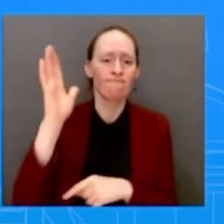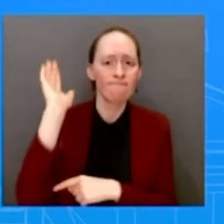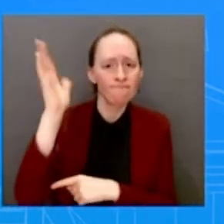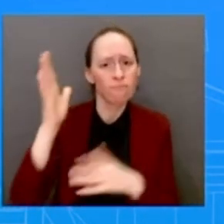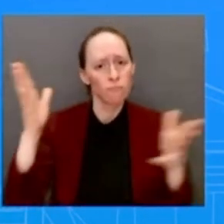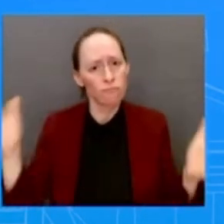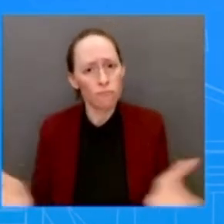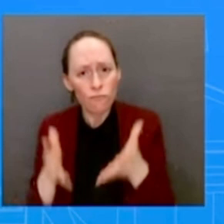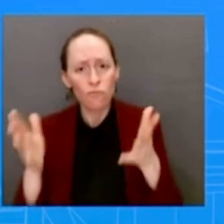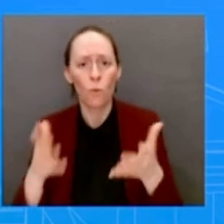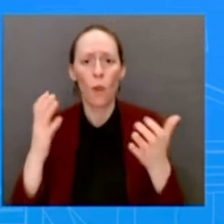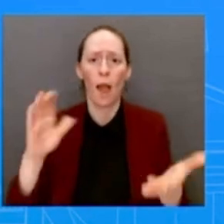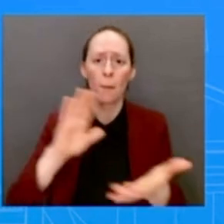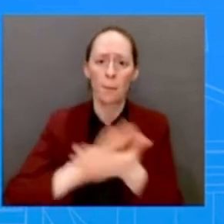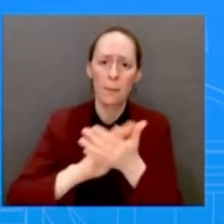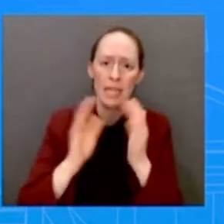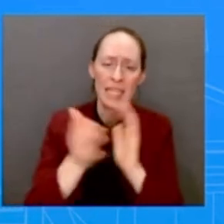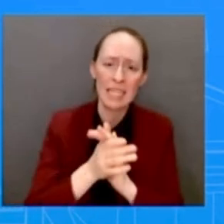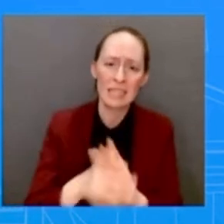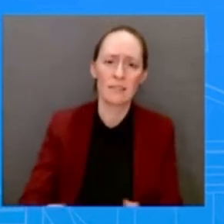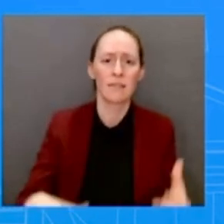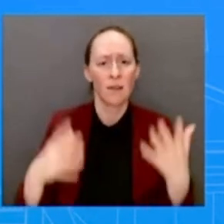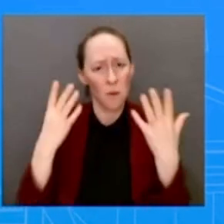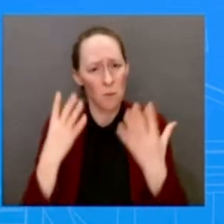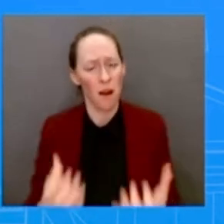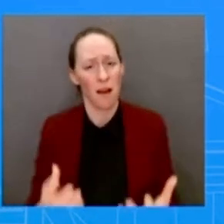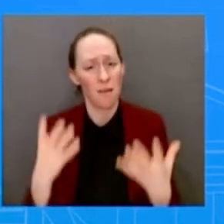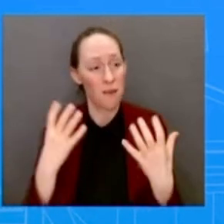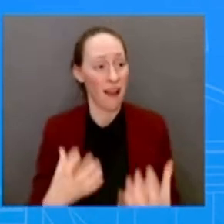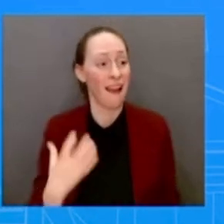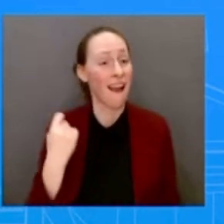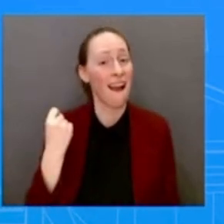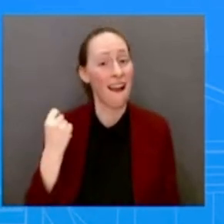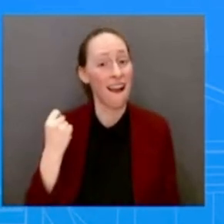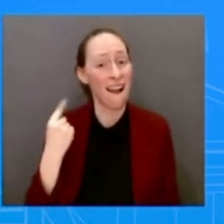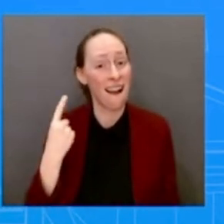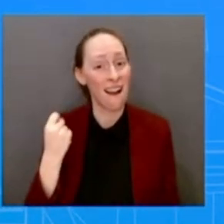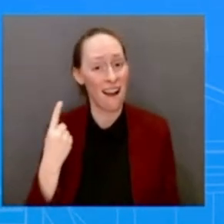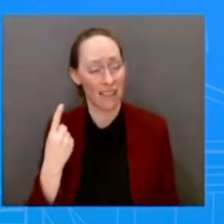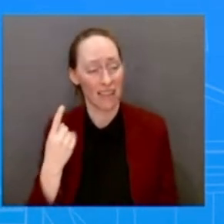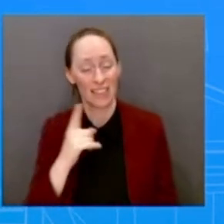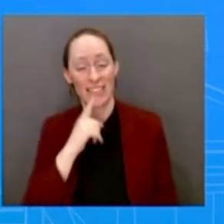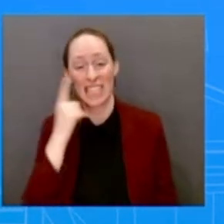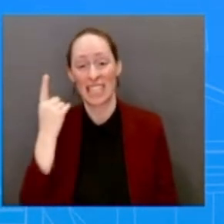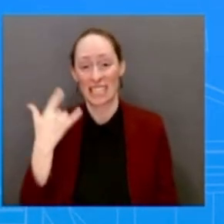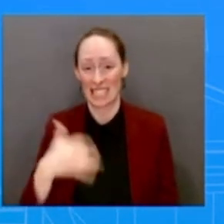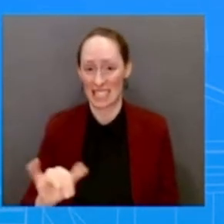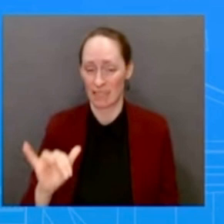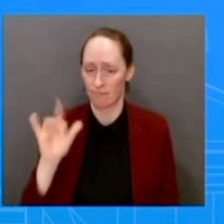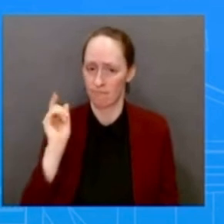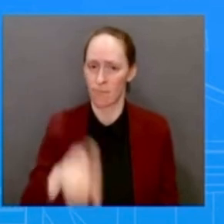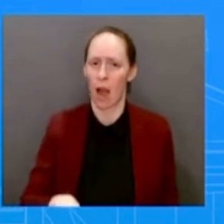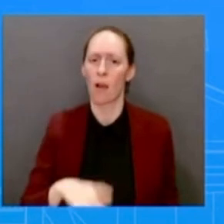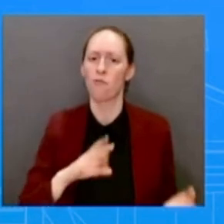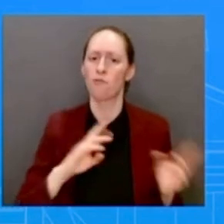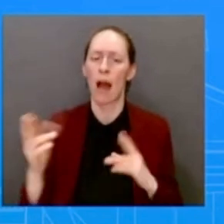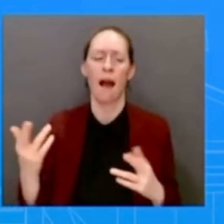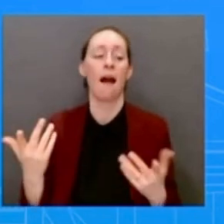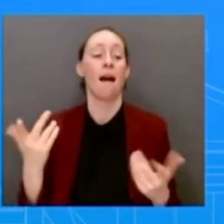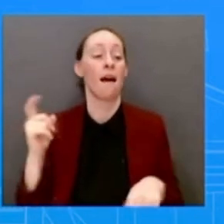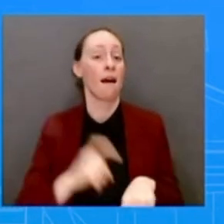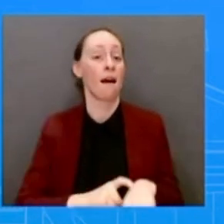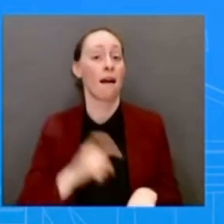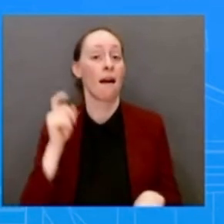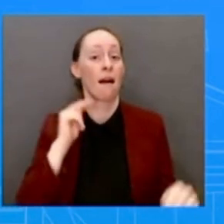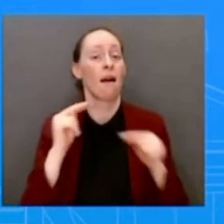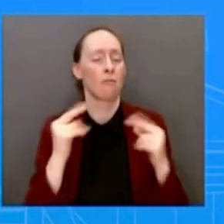at the same time, we have to make sure we strengthen their hand when those negotiations happen, that they are in a place of strength. And